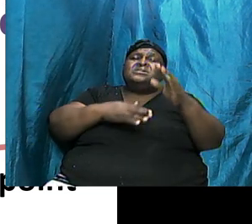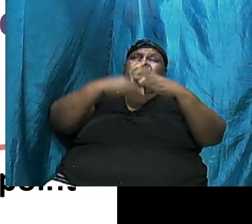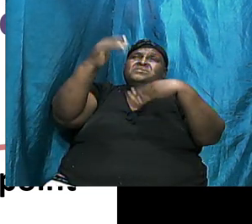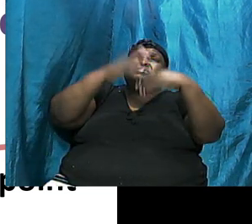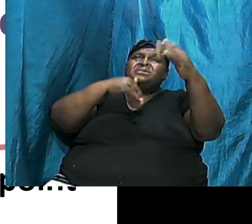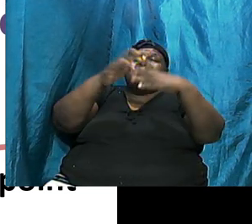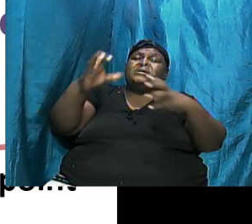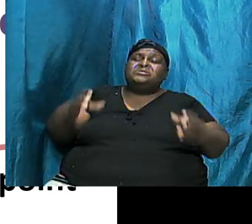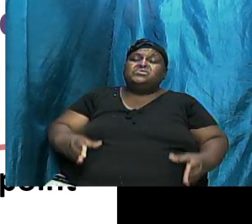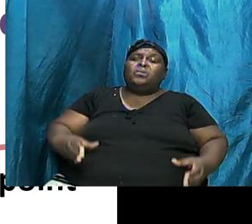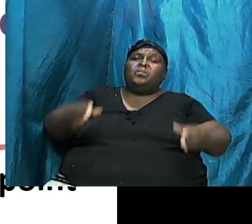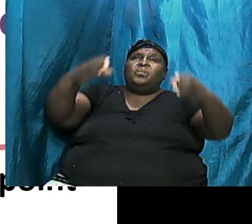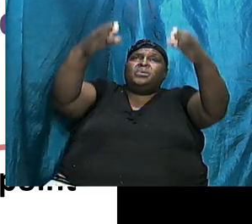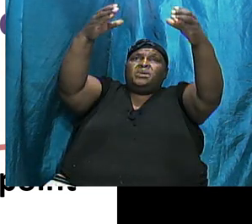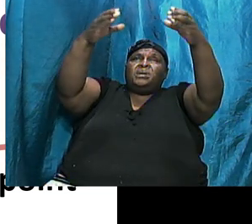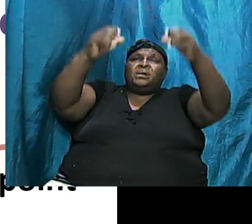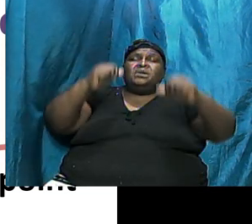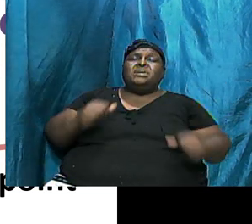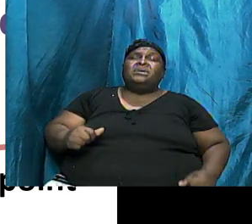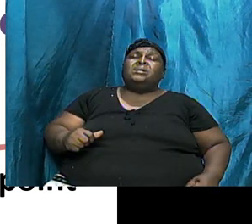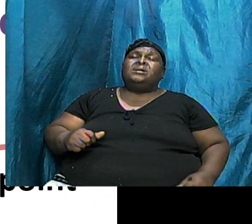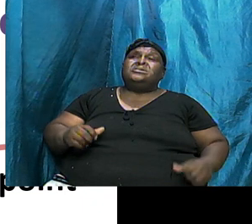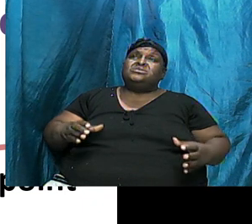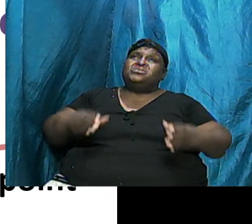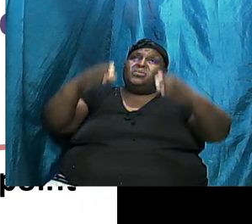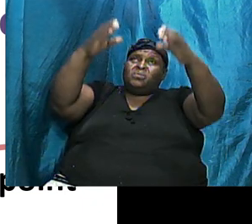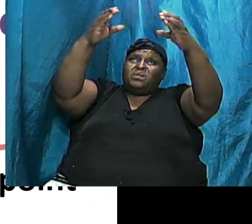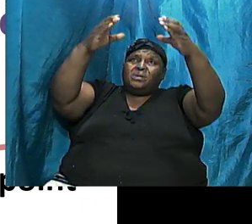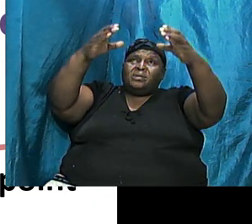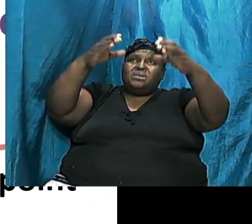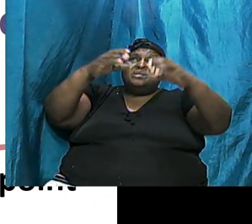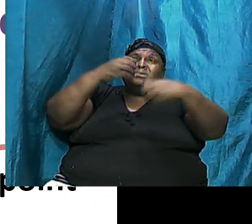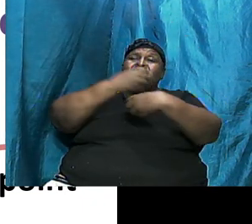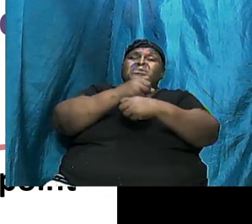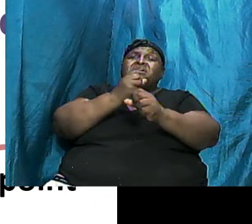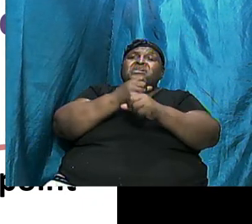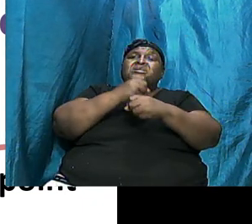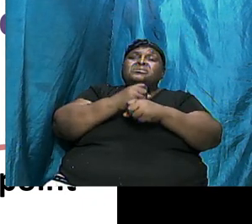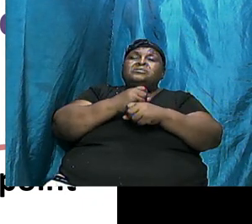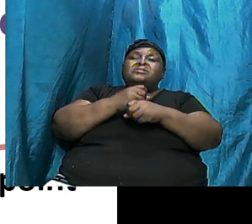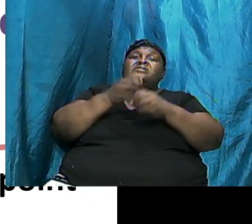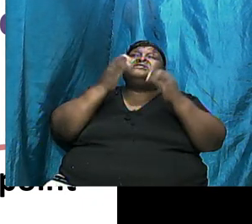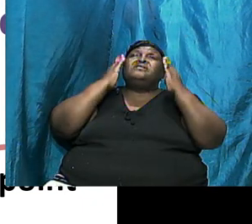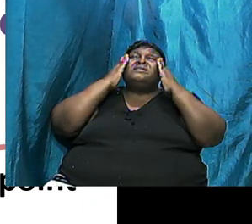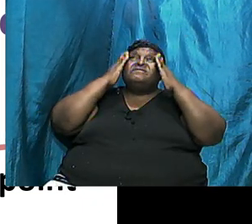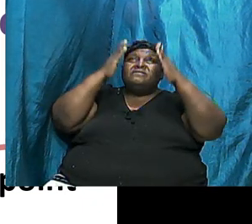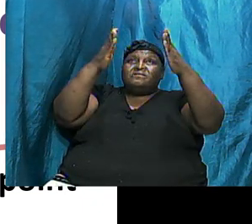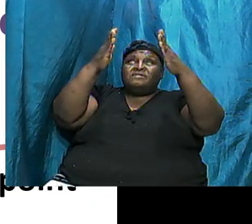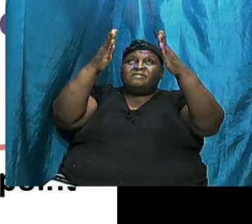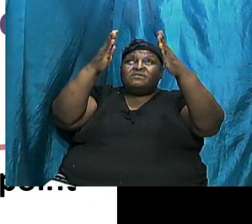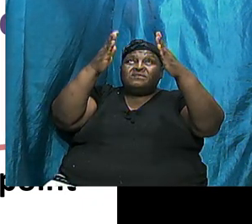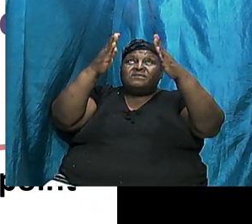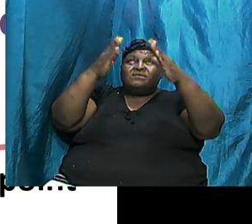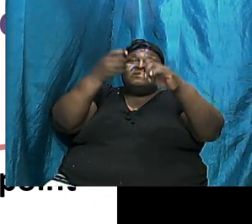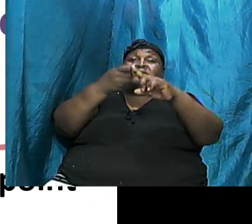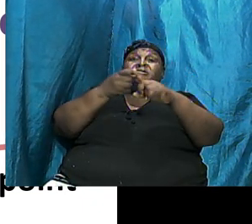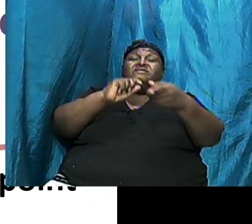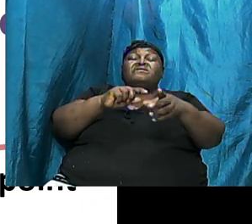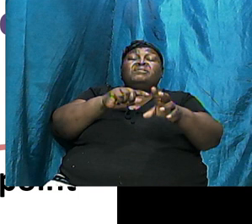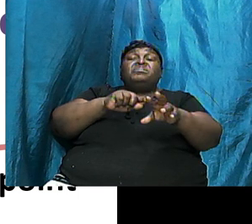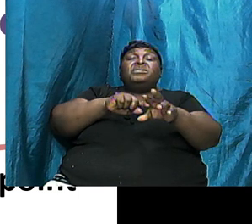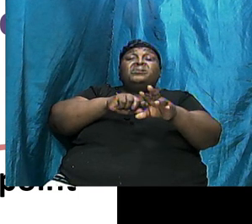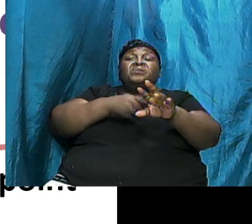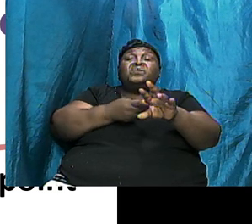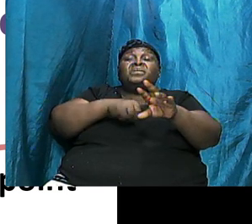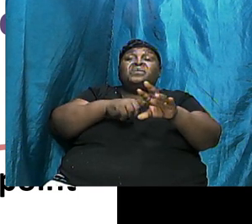And Look The Tower Was Designed To Be The Focal Point Of Their New Boy I Tell You From The Very Beginning